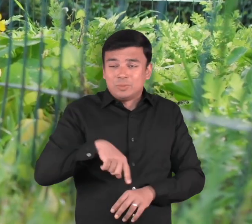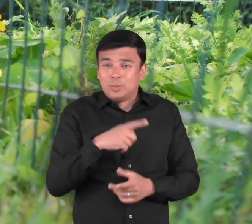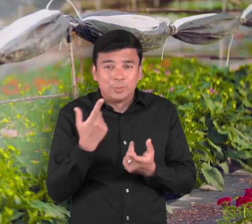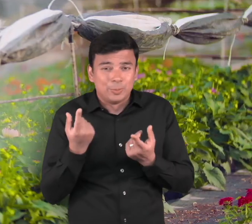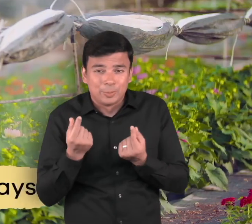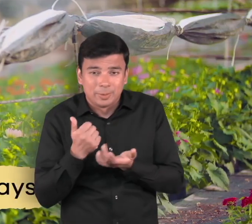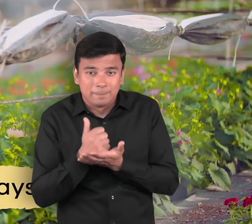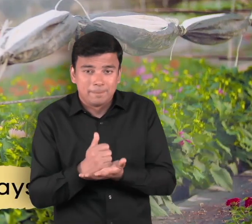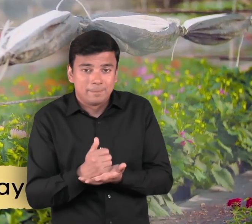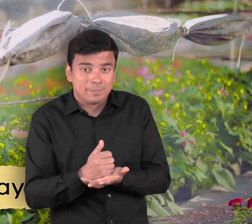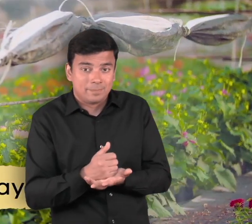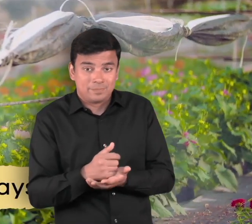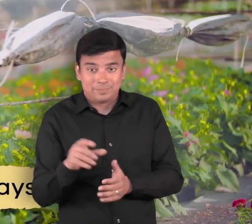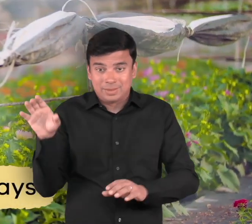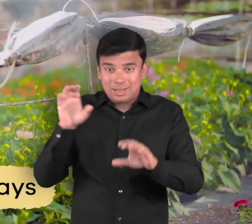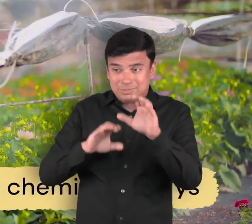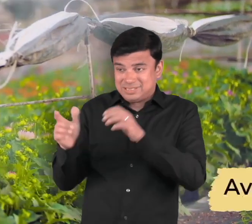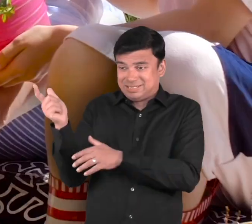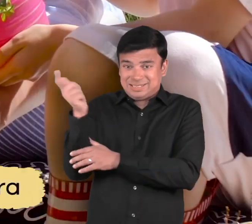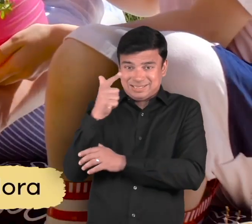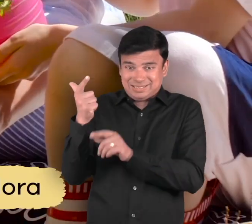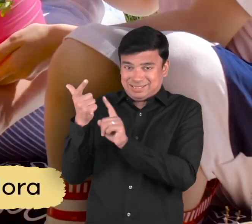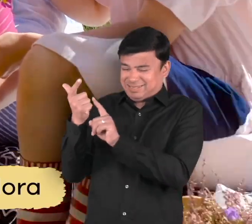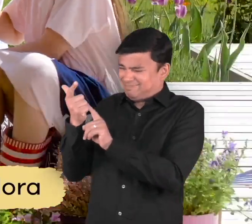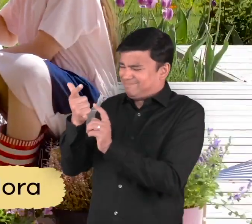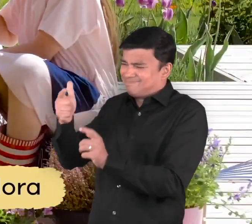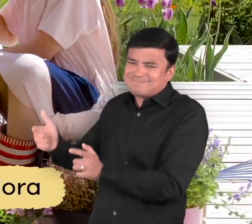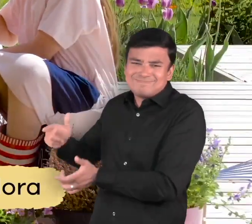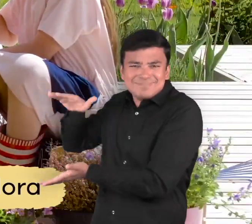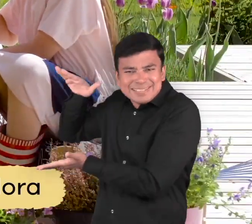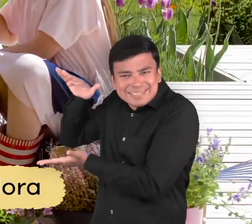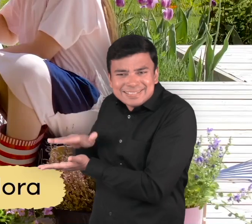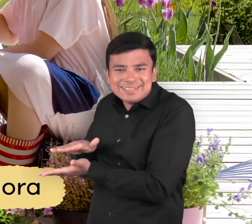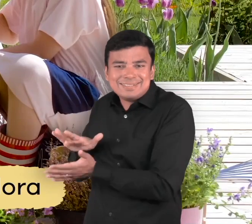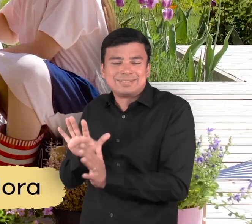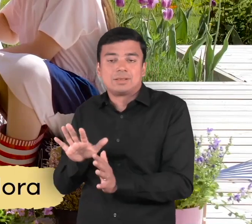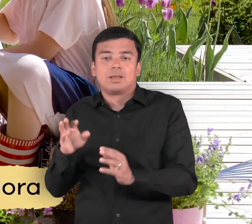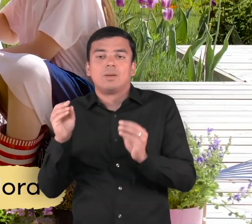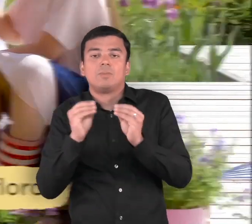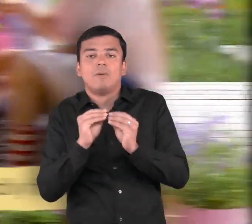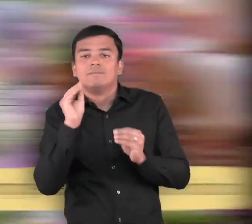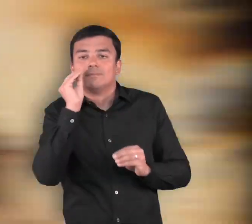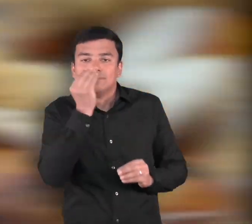change that by avoiding chemical sprays and planting bee-friendly flora.